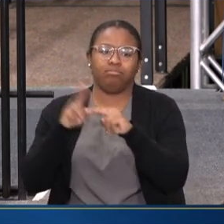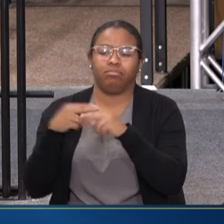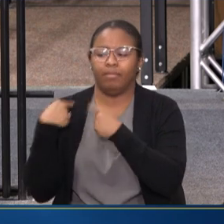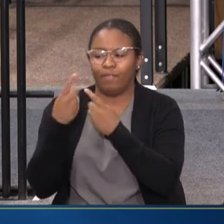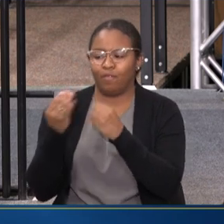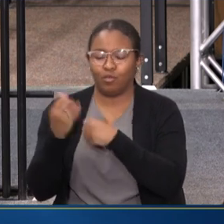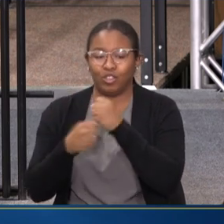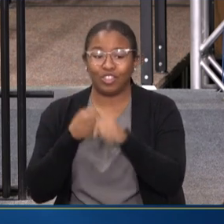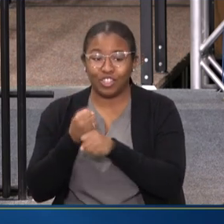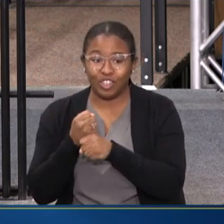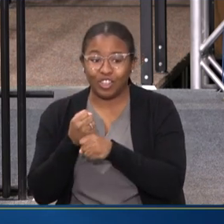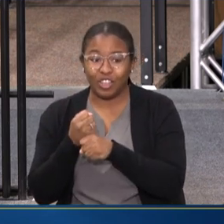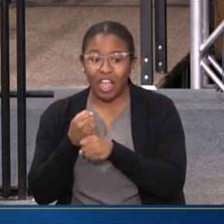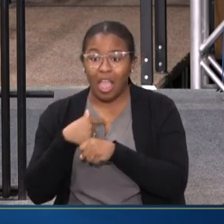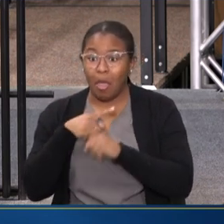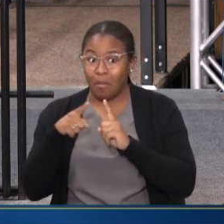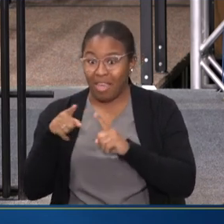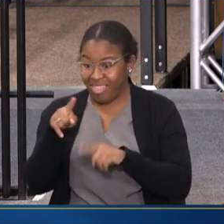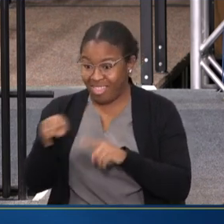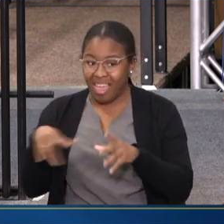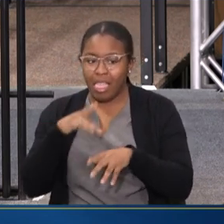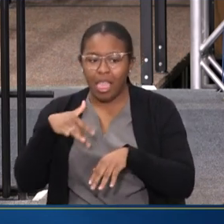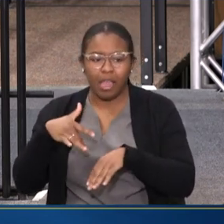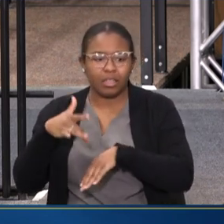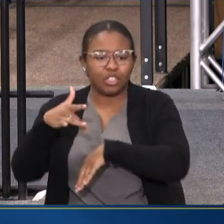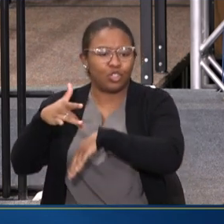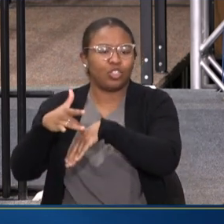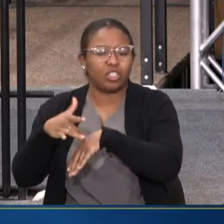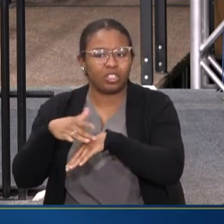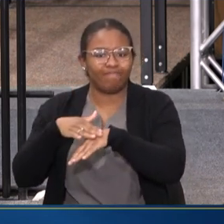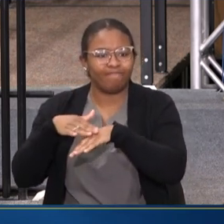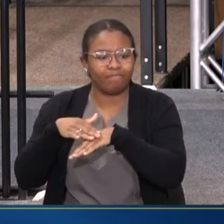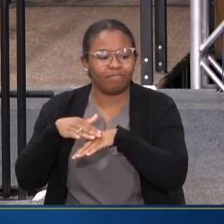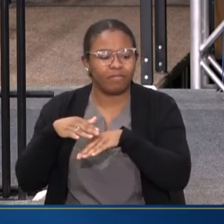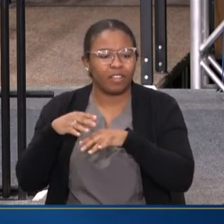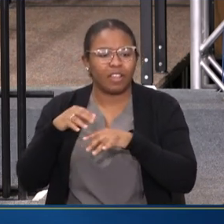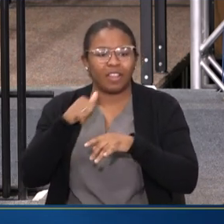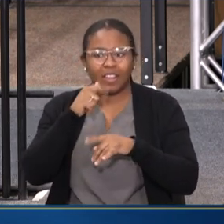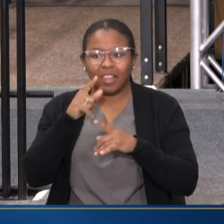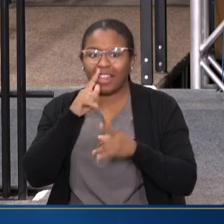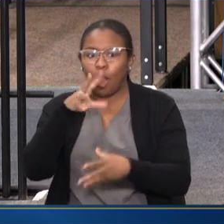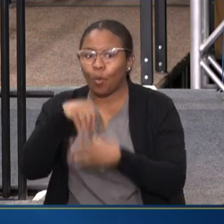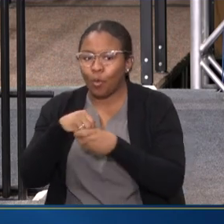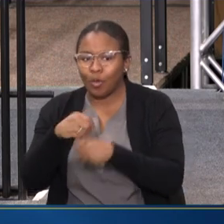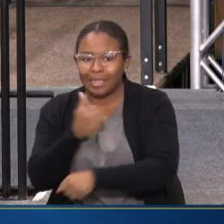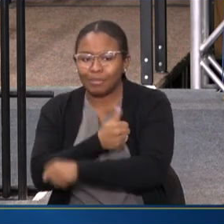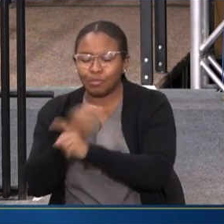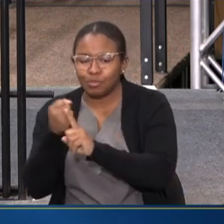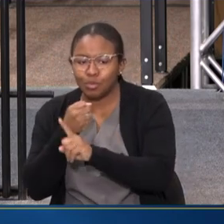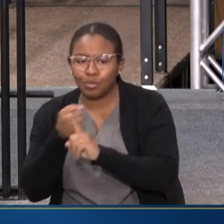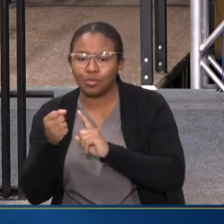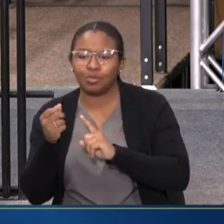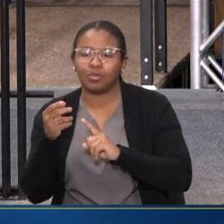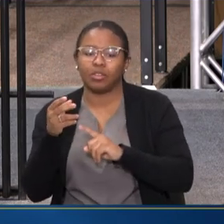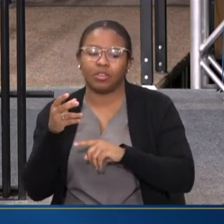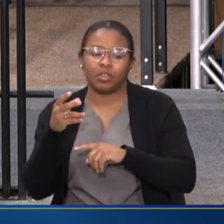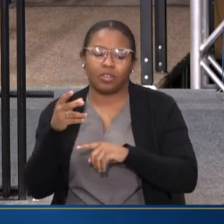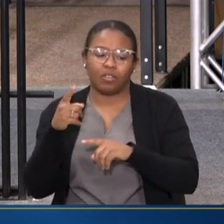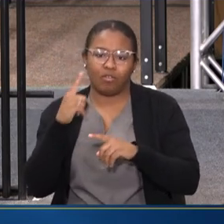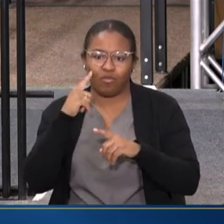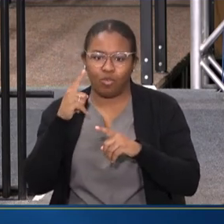AND THAT'S NOT EVEN TO TOUCH ON, OF COURSE, WHAT WE'VE SEEN IN TERMS OF SUBSTANCE ABUSE THROUGHOUT THE